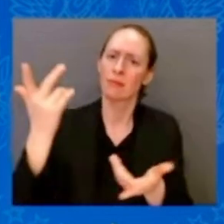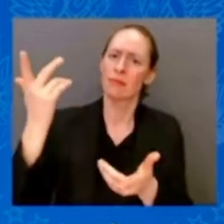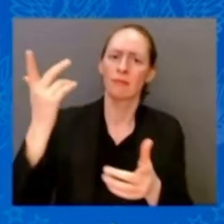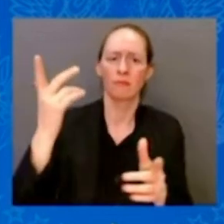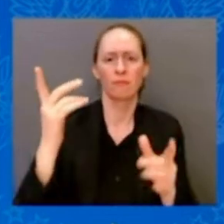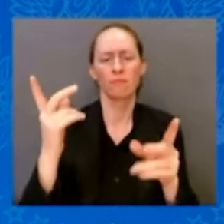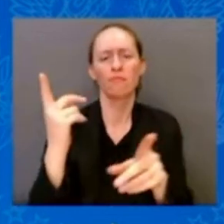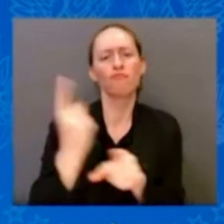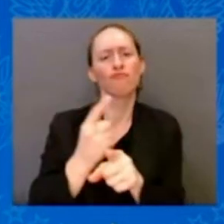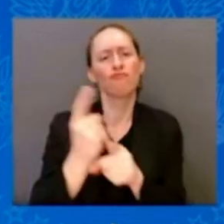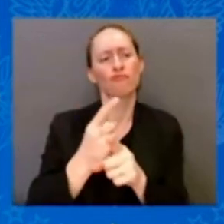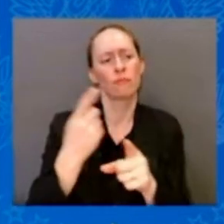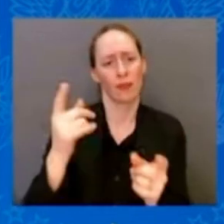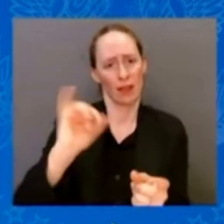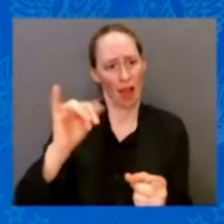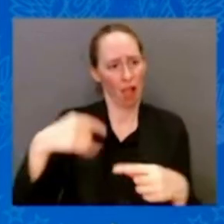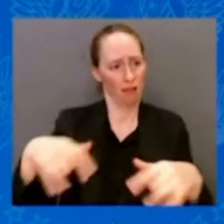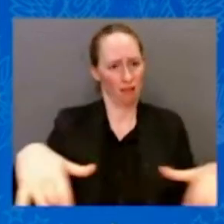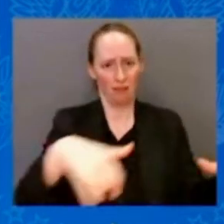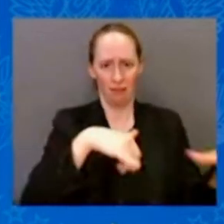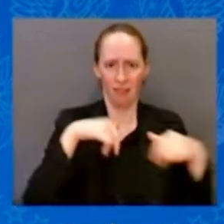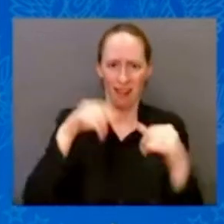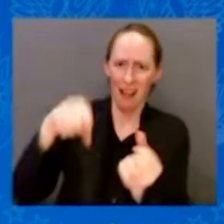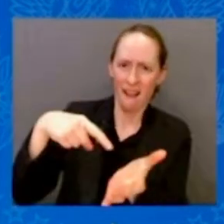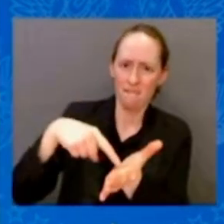won. Thanks God.